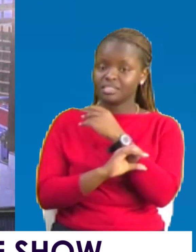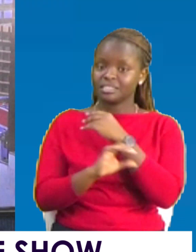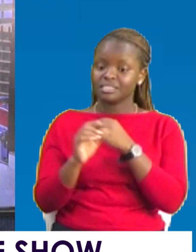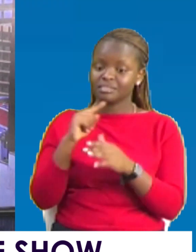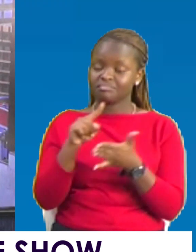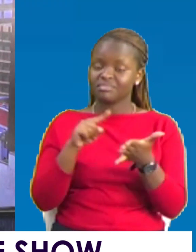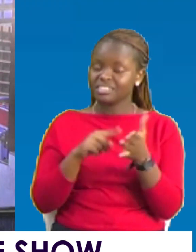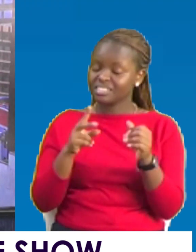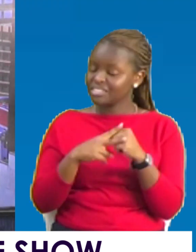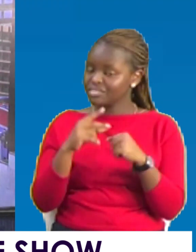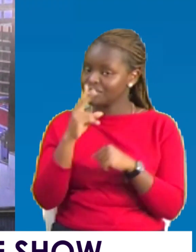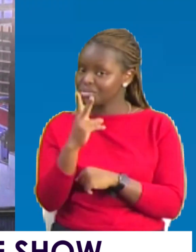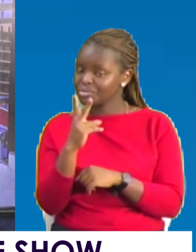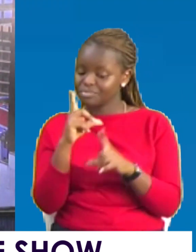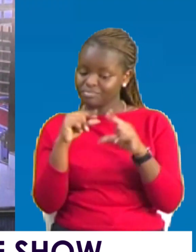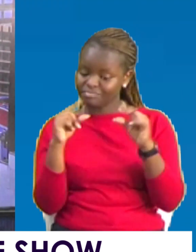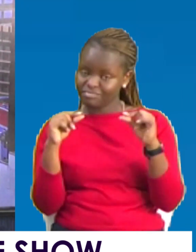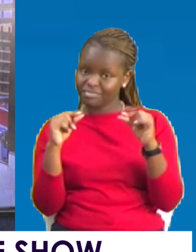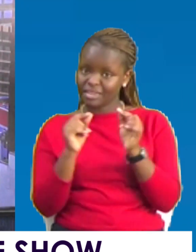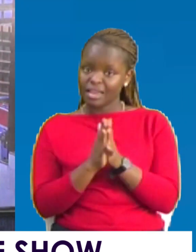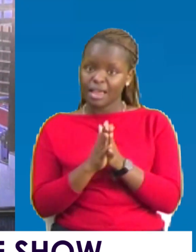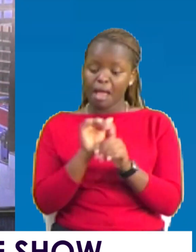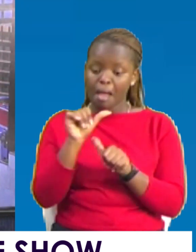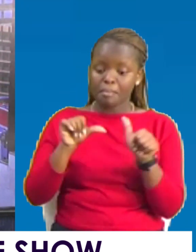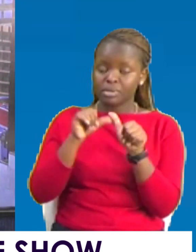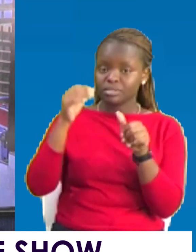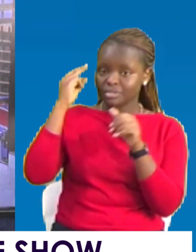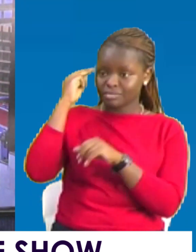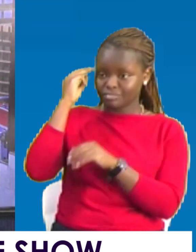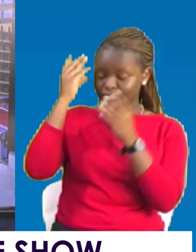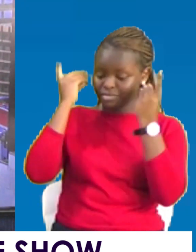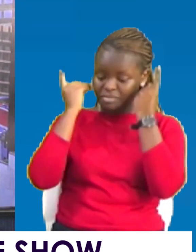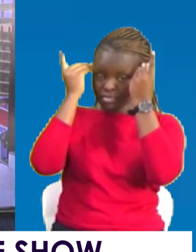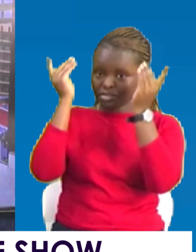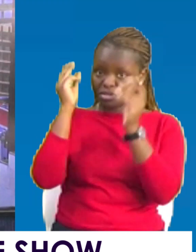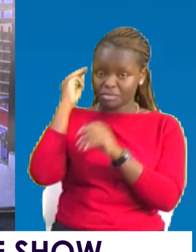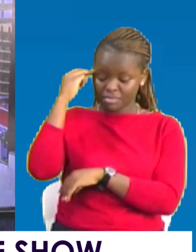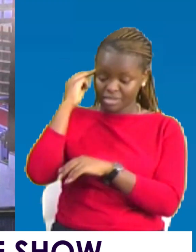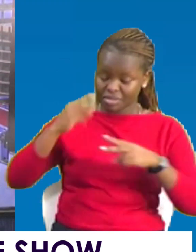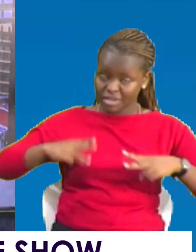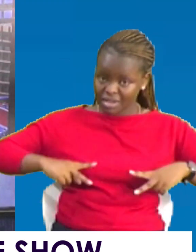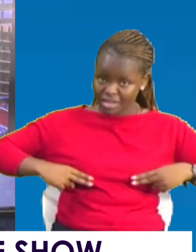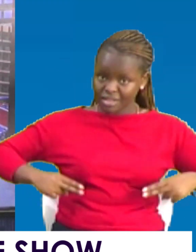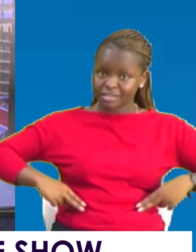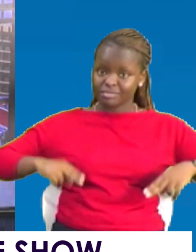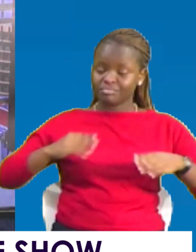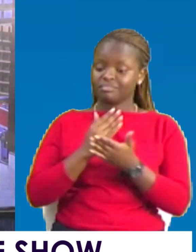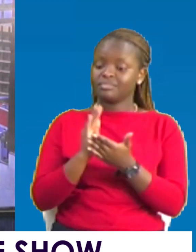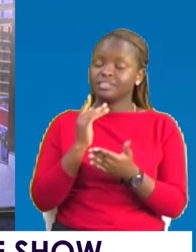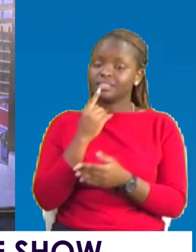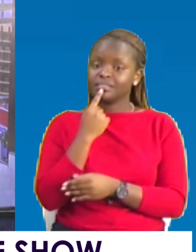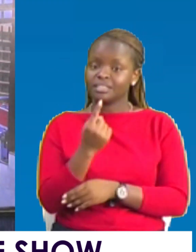headlines in a year. About the depression and the states of mental health of this country. It should tell you something.